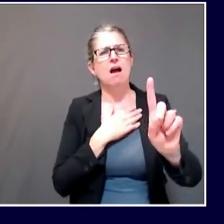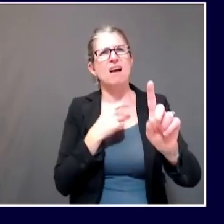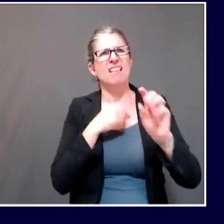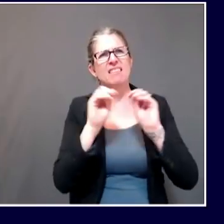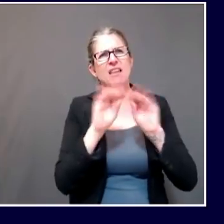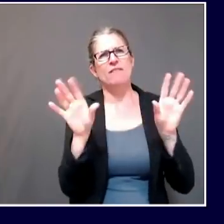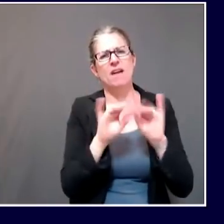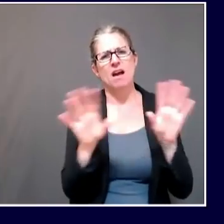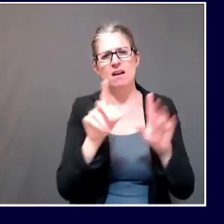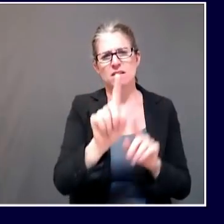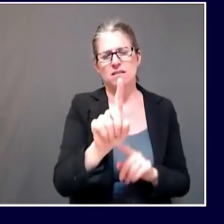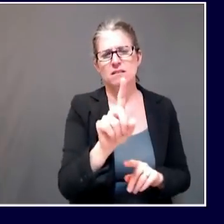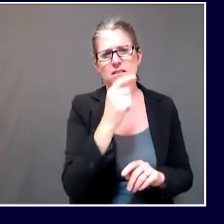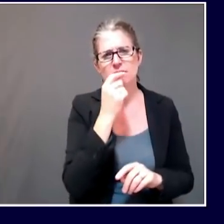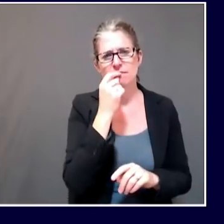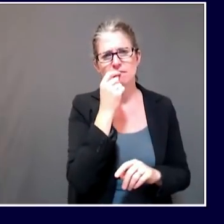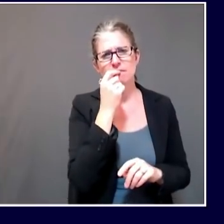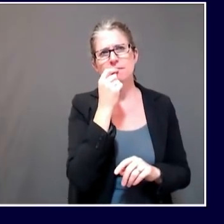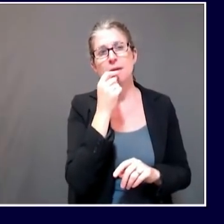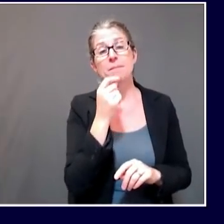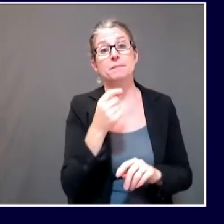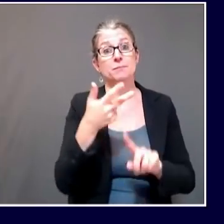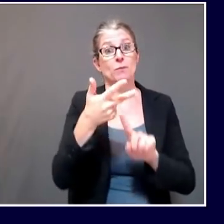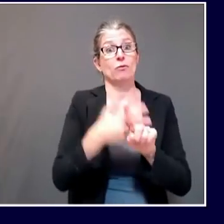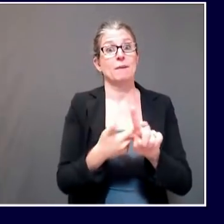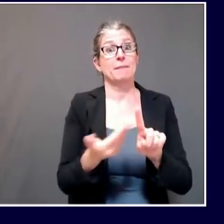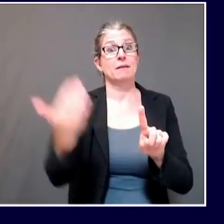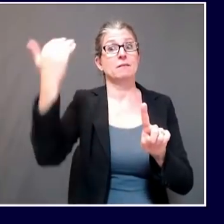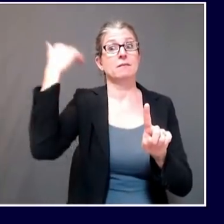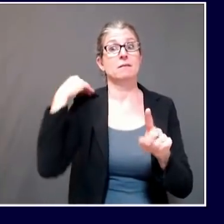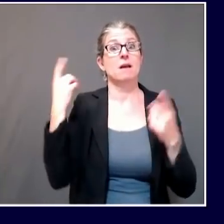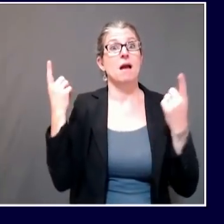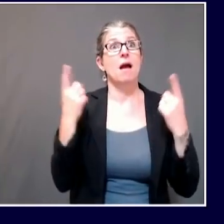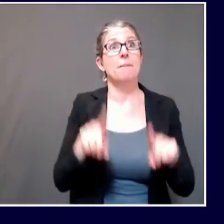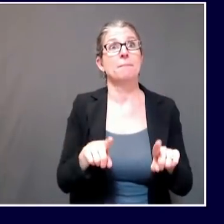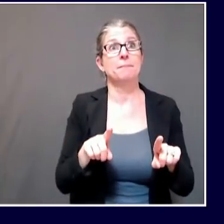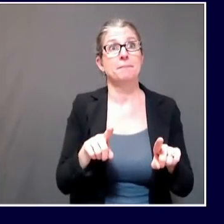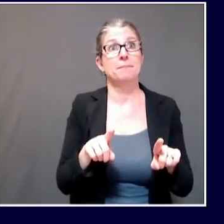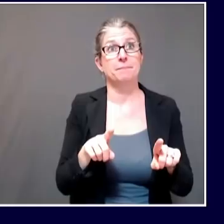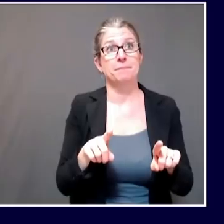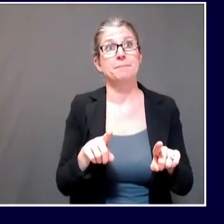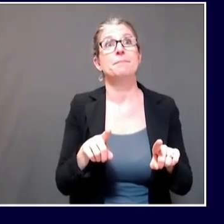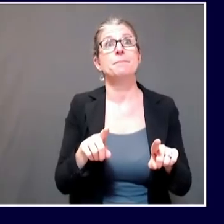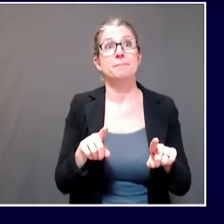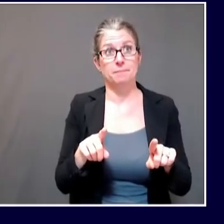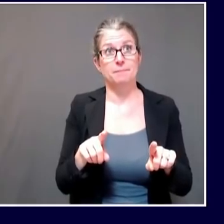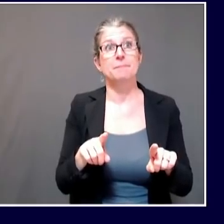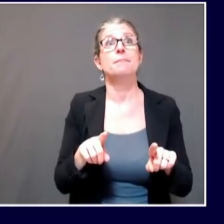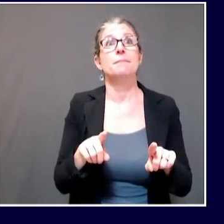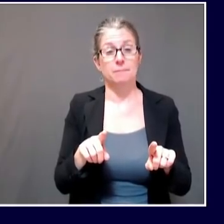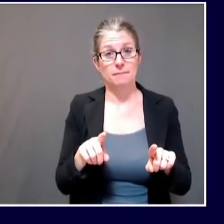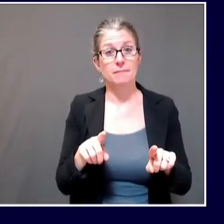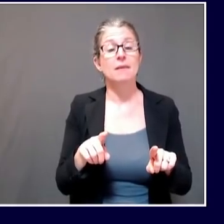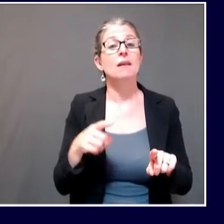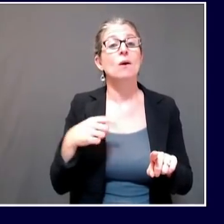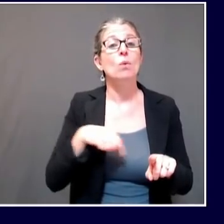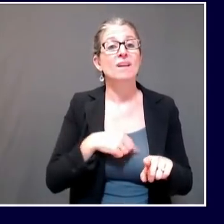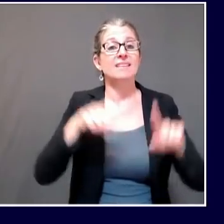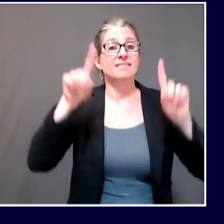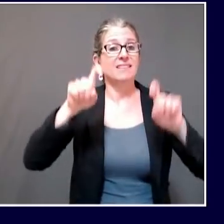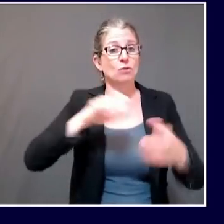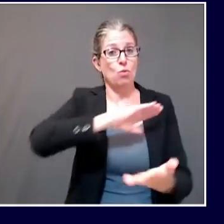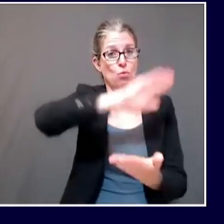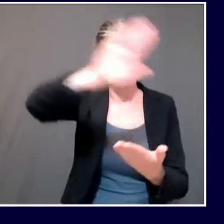has not been just to test symptomatic individuals. We have recommended testing of asymptomatic